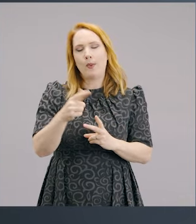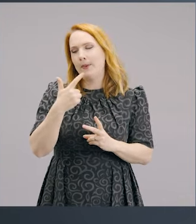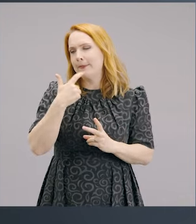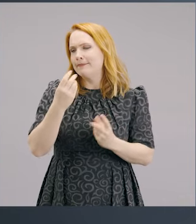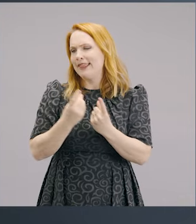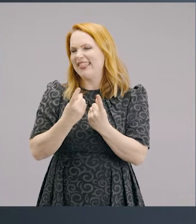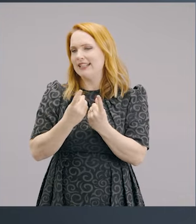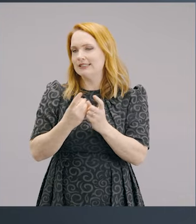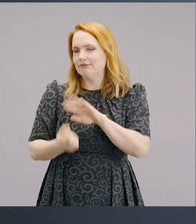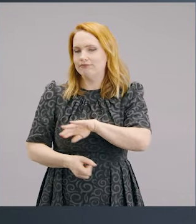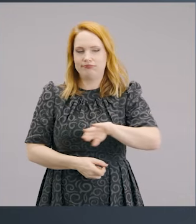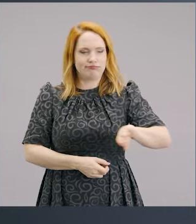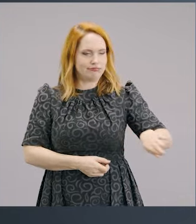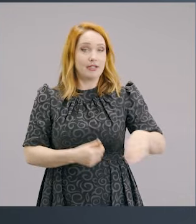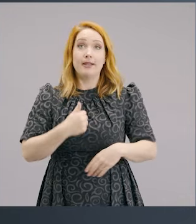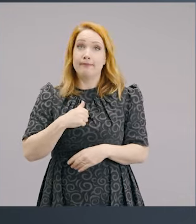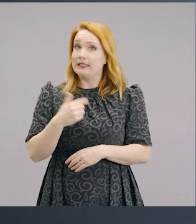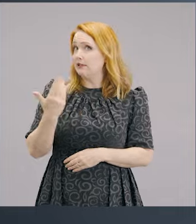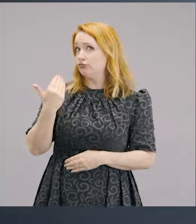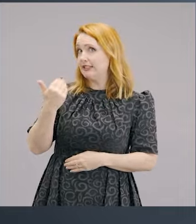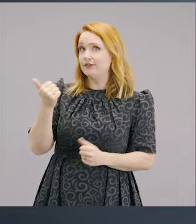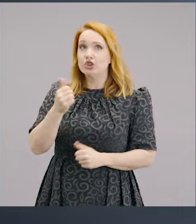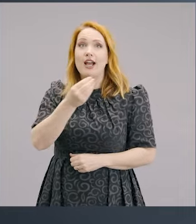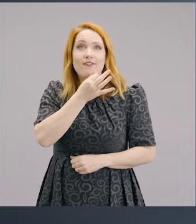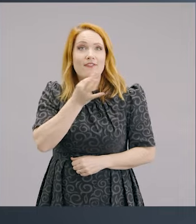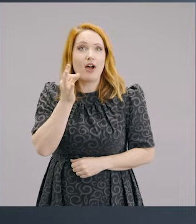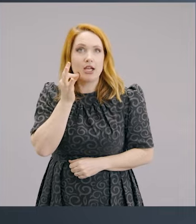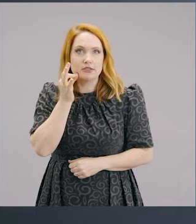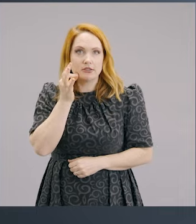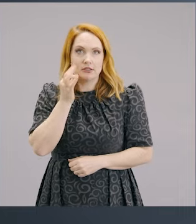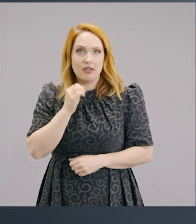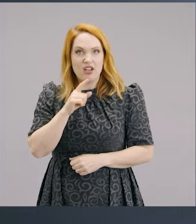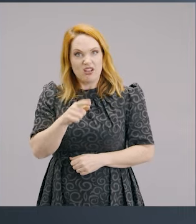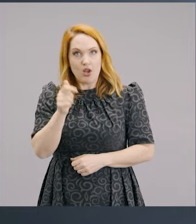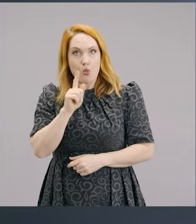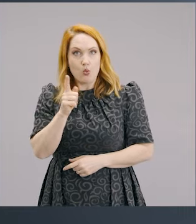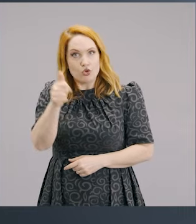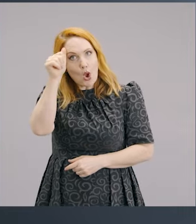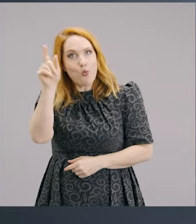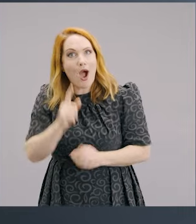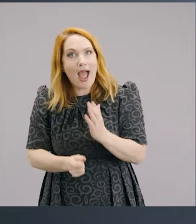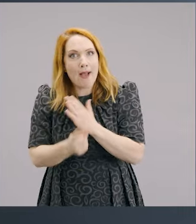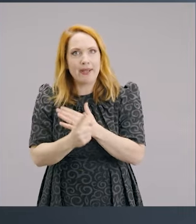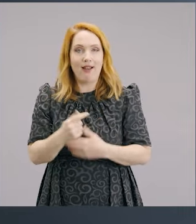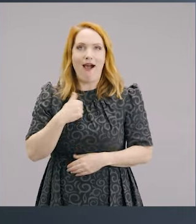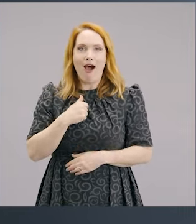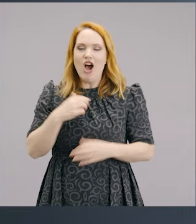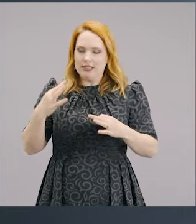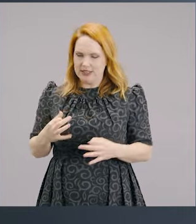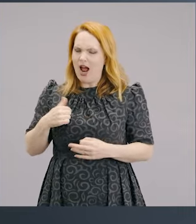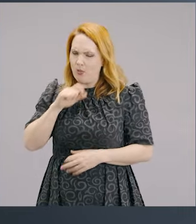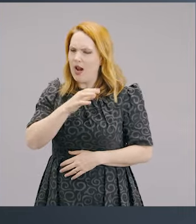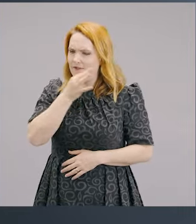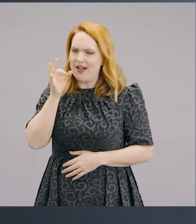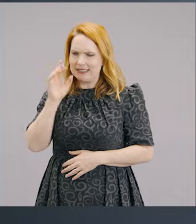not gonna have all those little delicacies. And I've been doing some fasting just recently. And isn't it incredible that when you fast, you get invited out